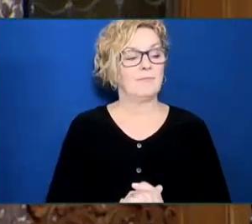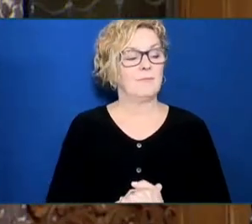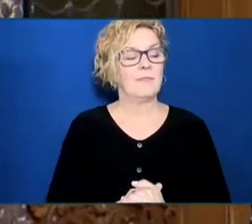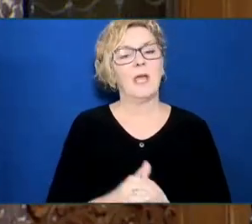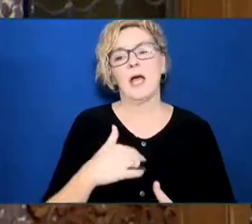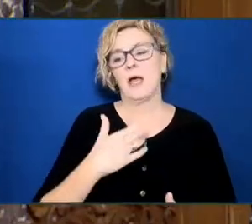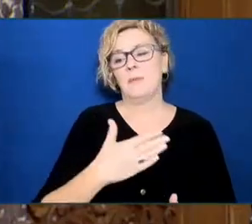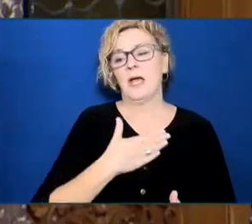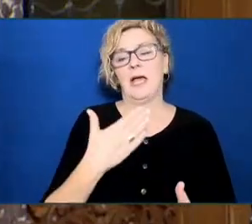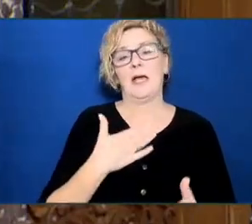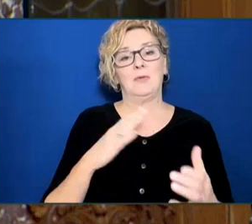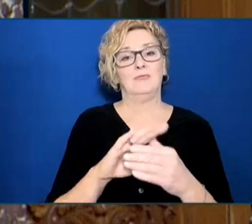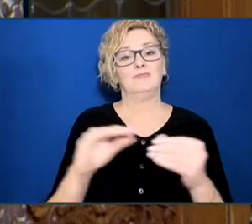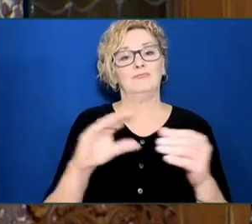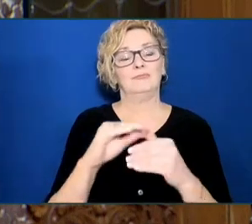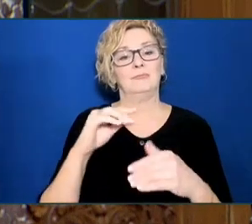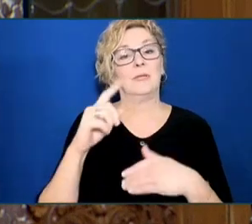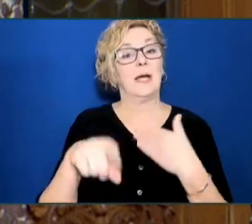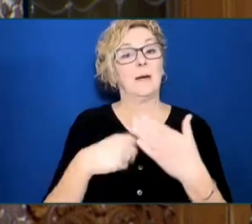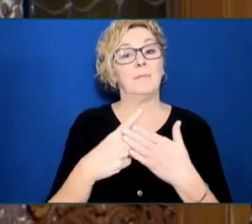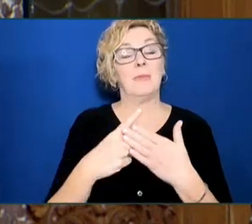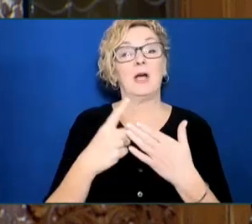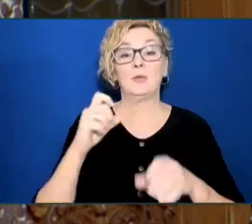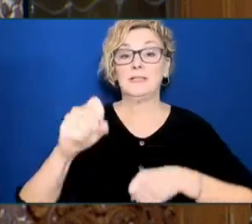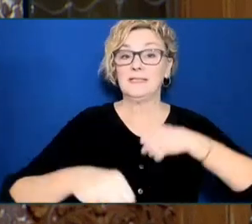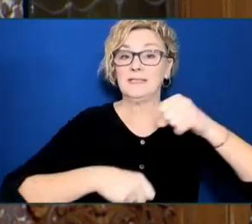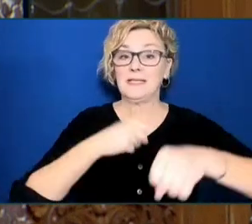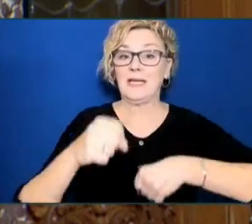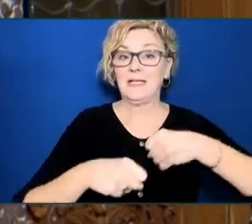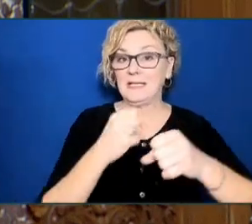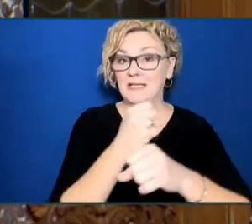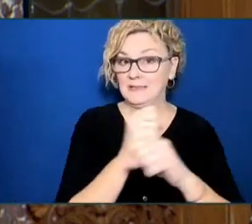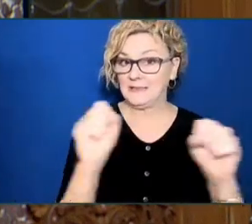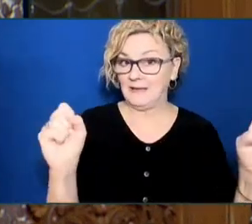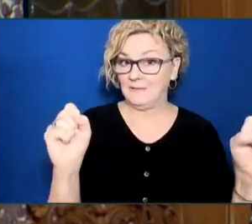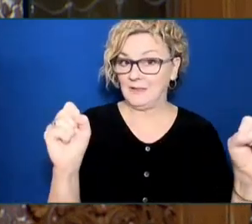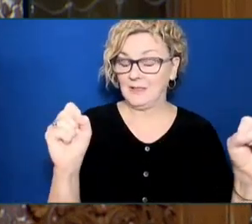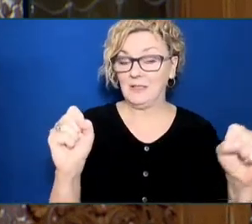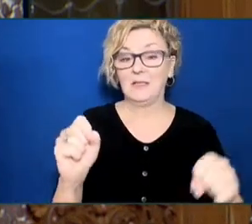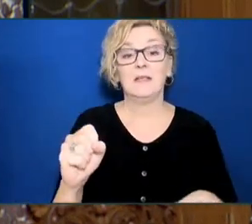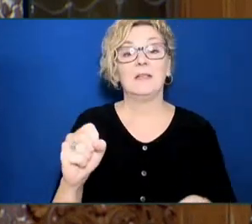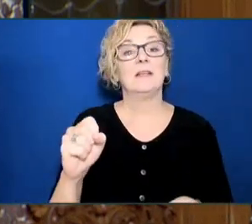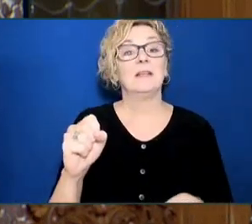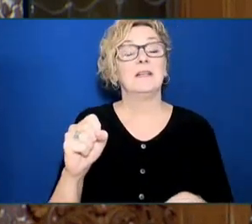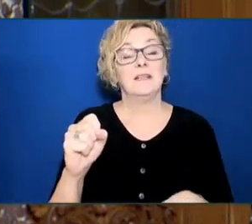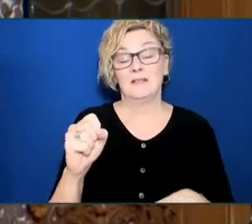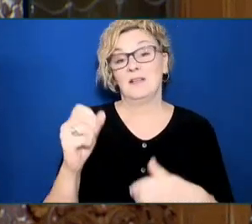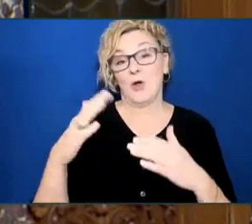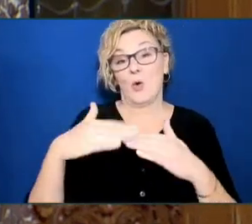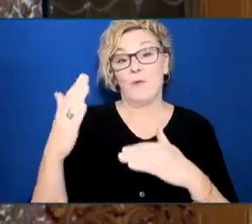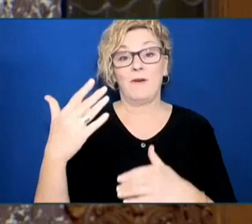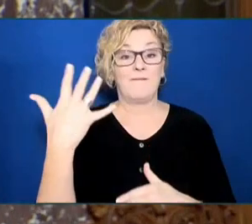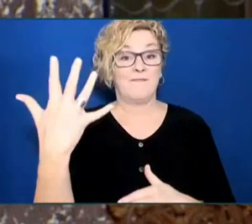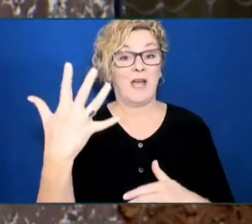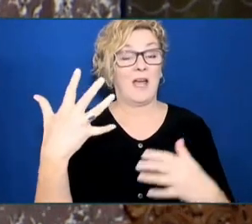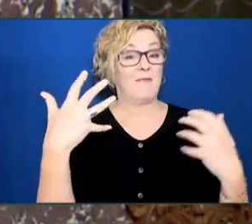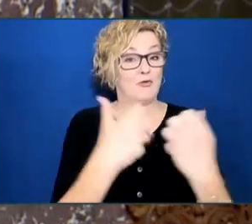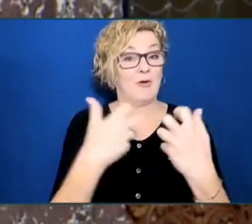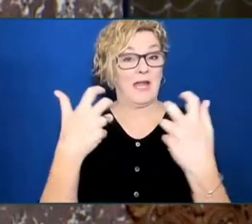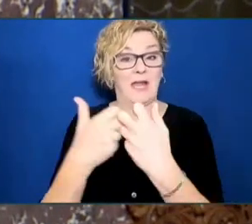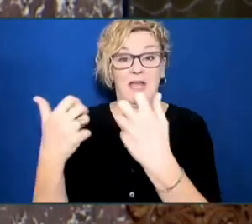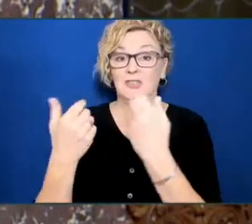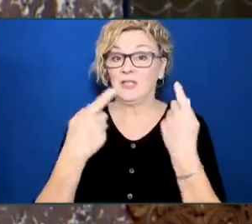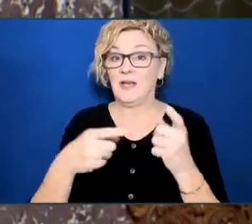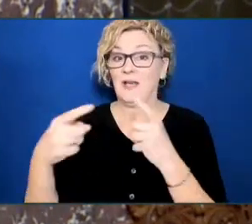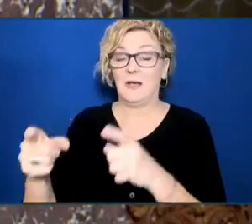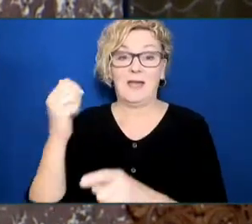safety. ICBC data shows that just over five bicycle vehicle crashes occur every day, and who knows how